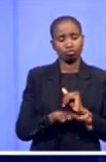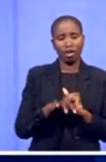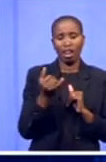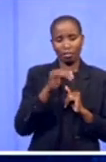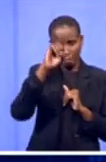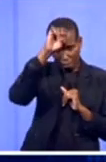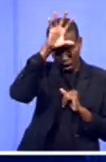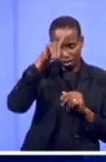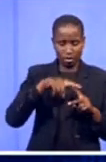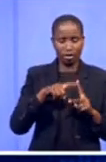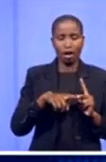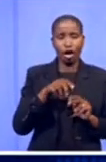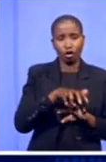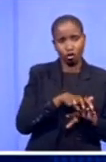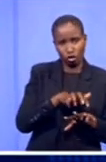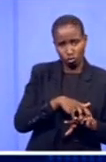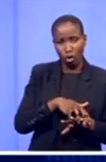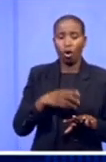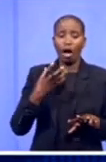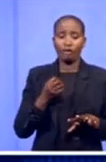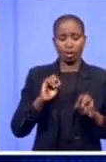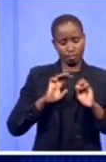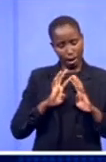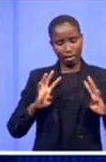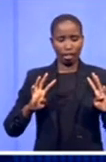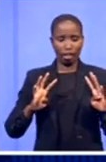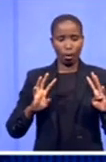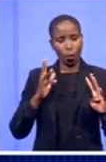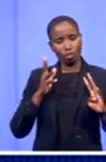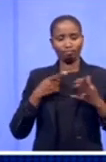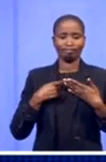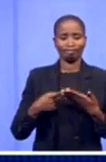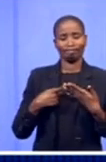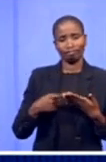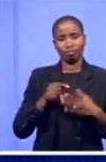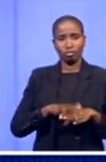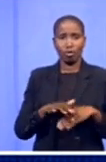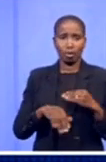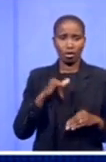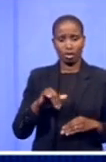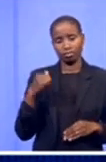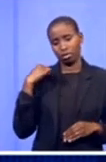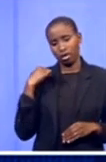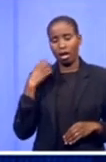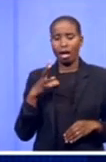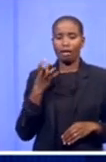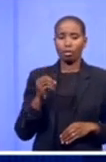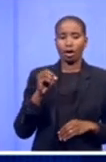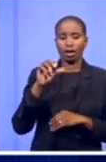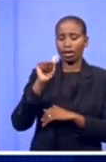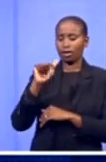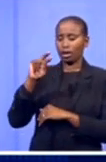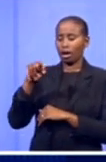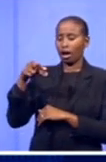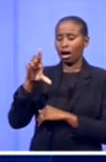that really zoom in on that. Yesterday at the briefing, had Anglo-American, for instance, talk about the cutting edge work in